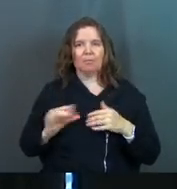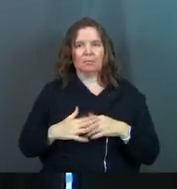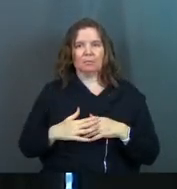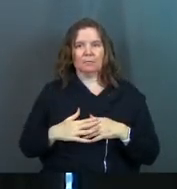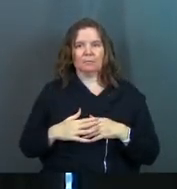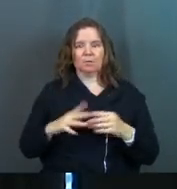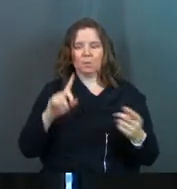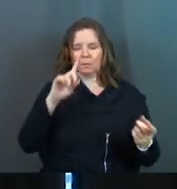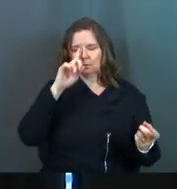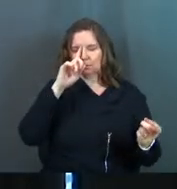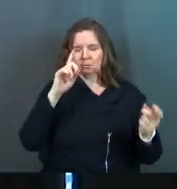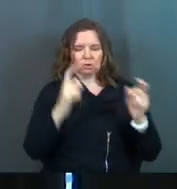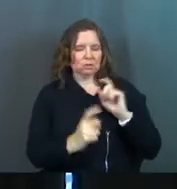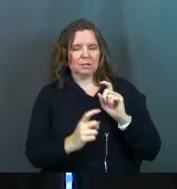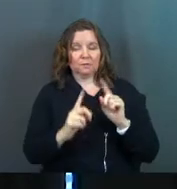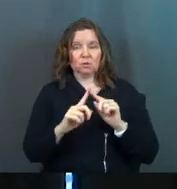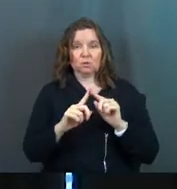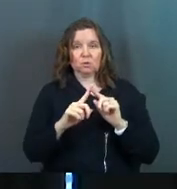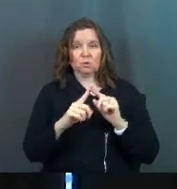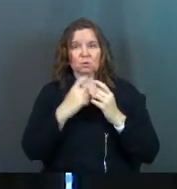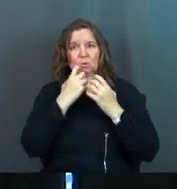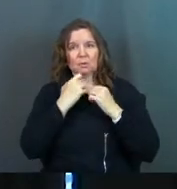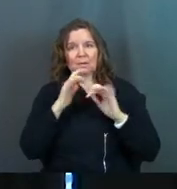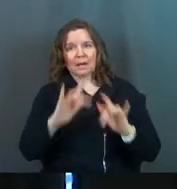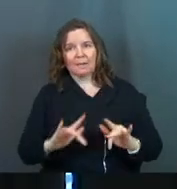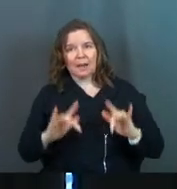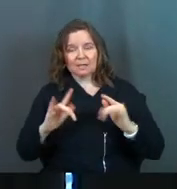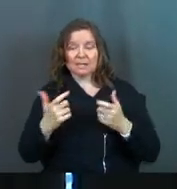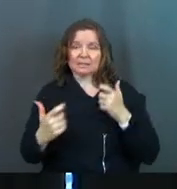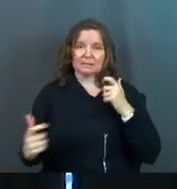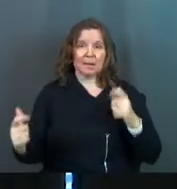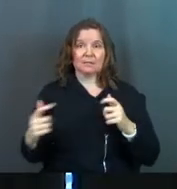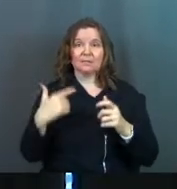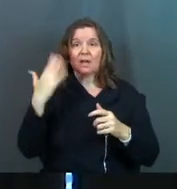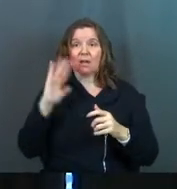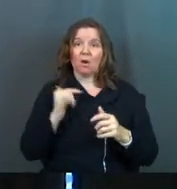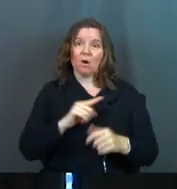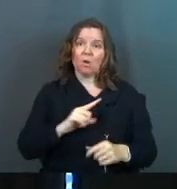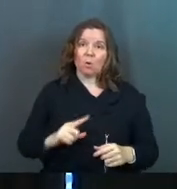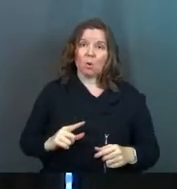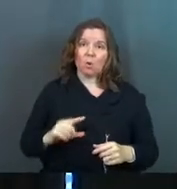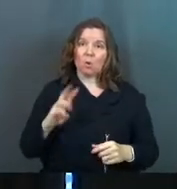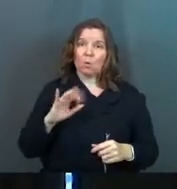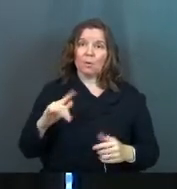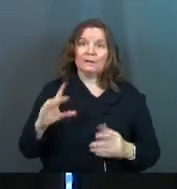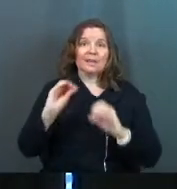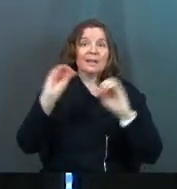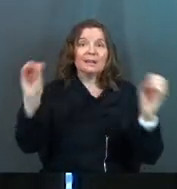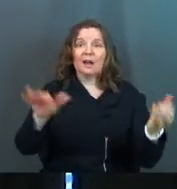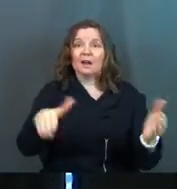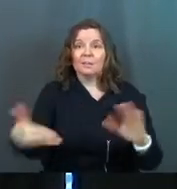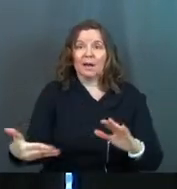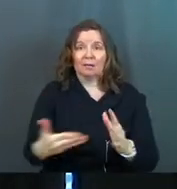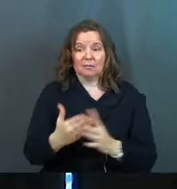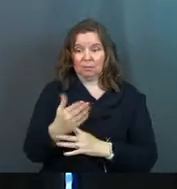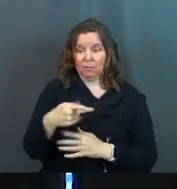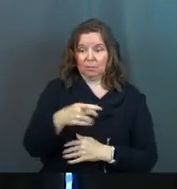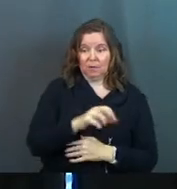So it's a shift to compassion. And it's massive. And God, our Lord, wills that none should perish in Peter.